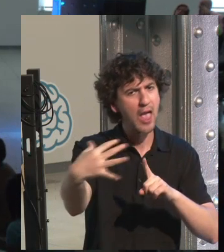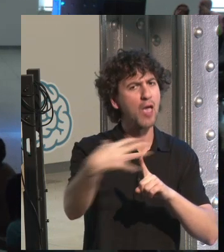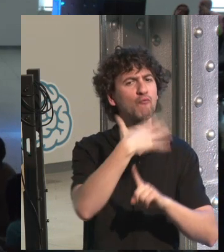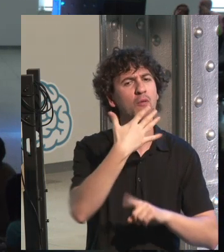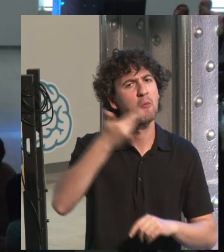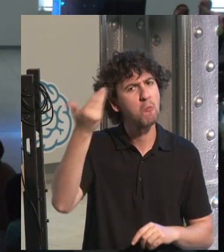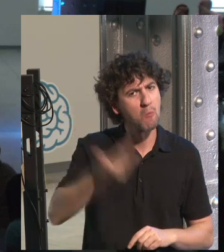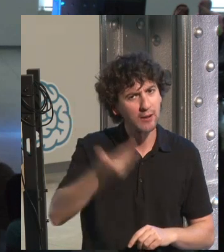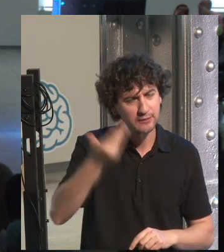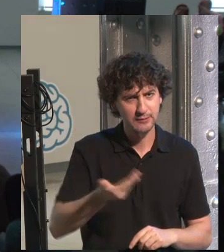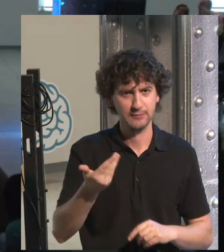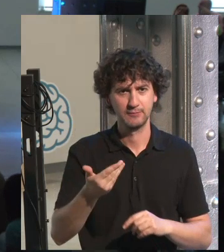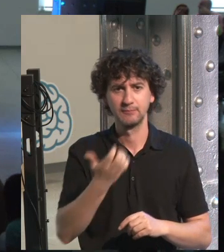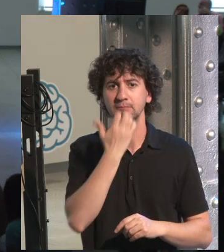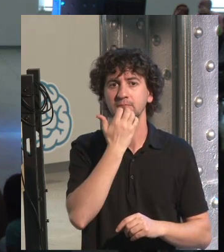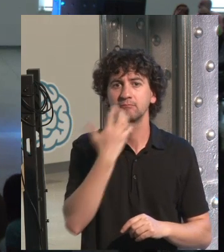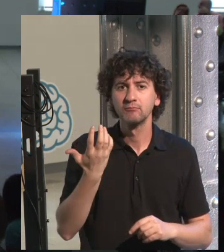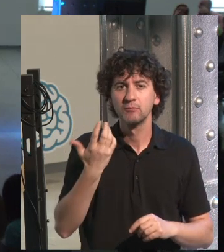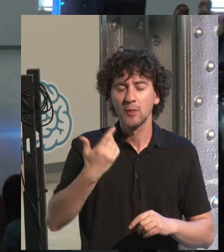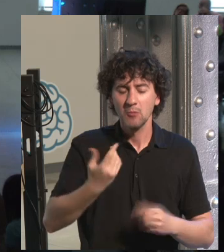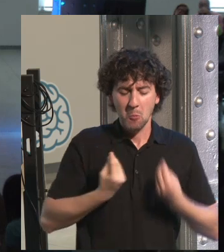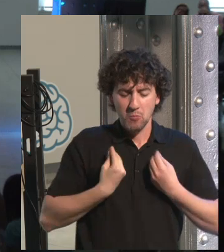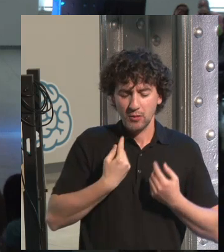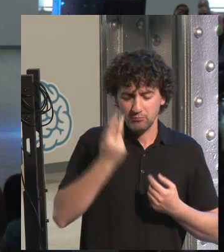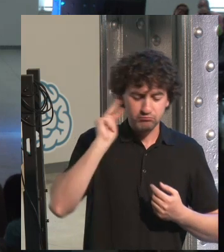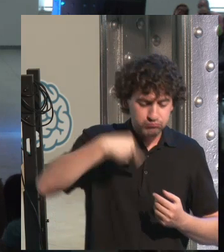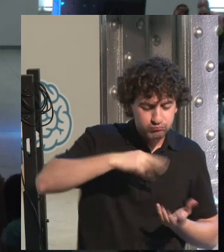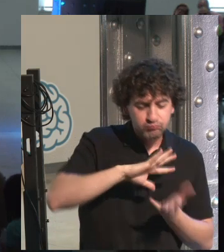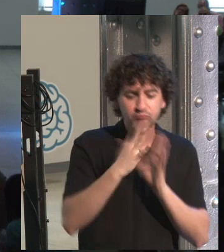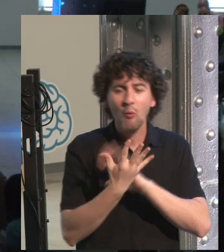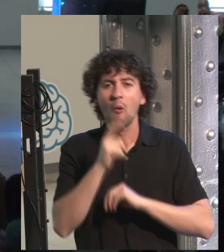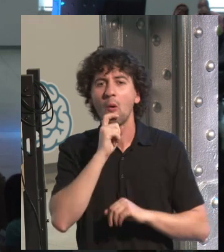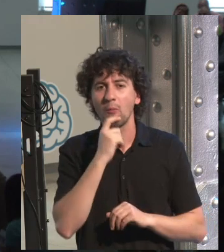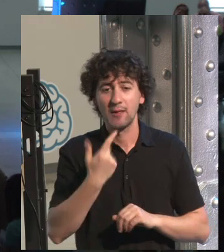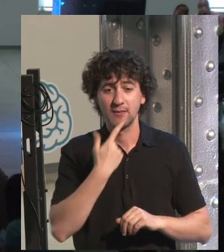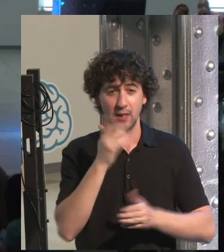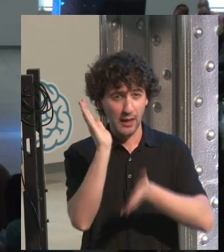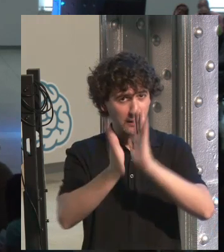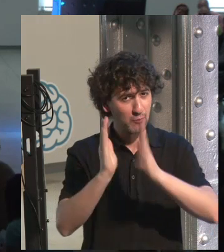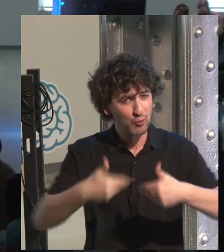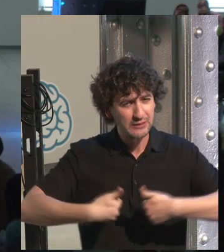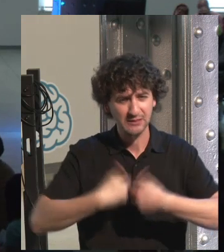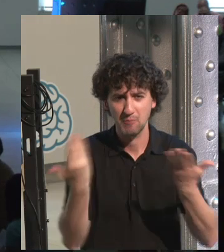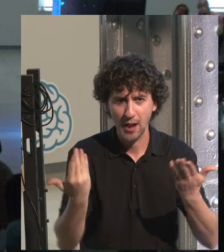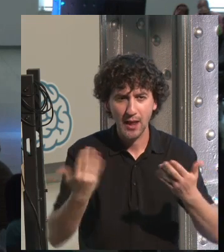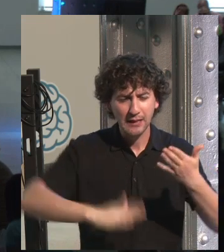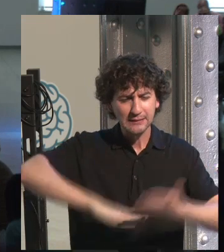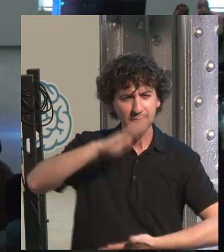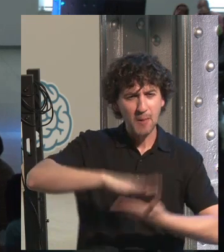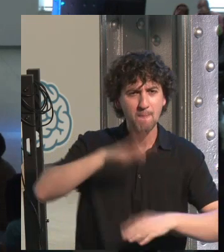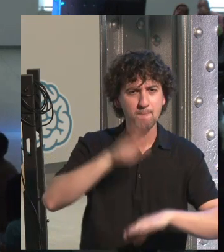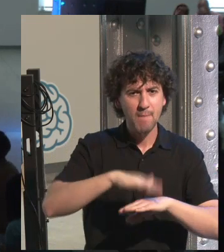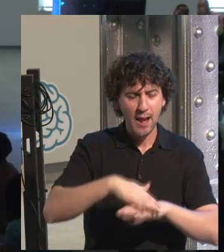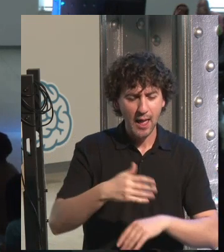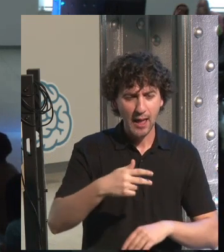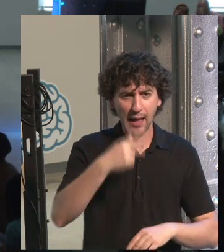interesting study about this, about the influence of all these early interventions and